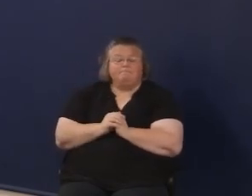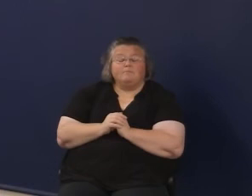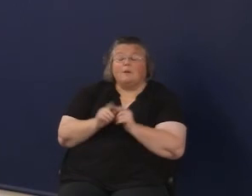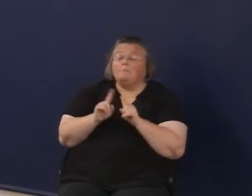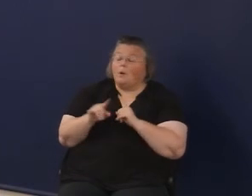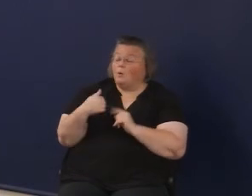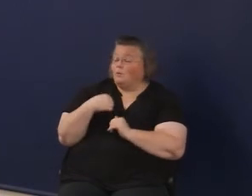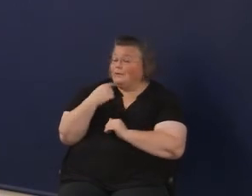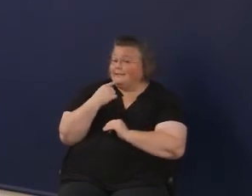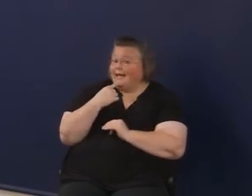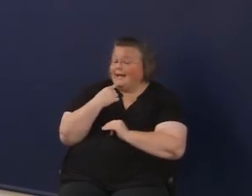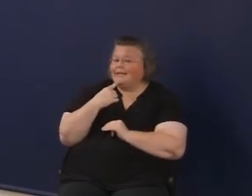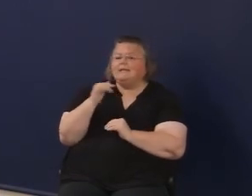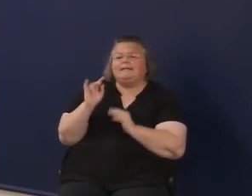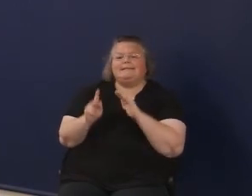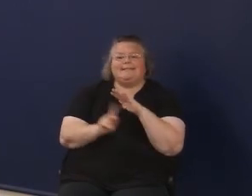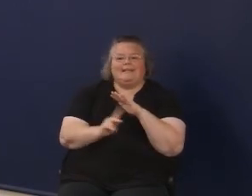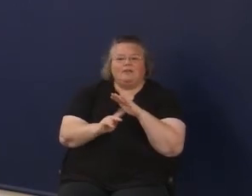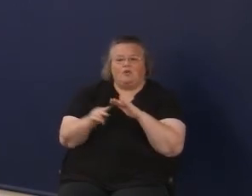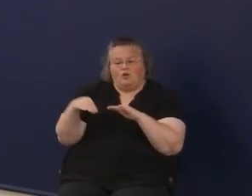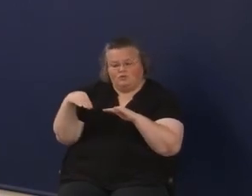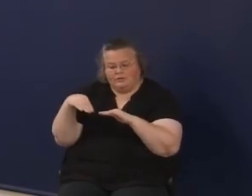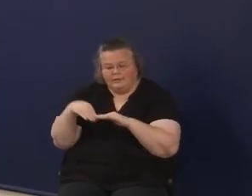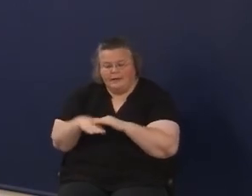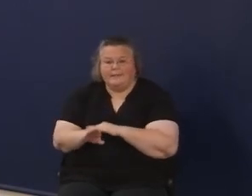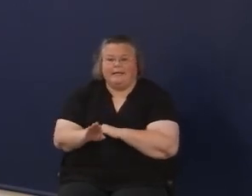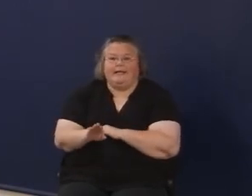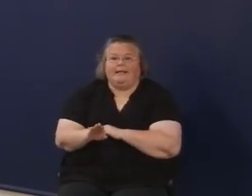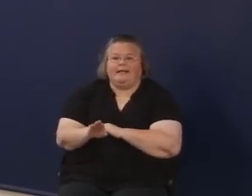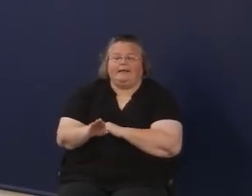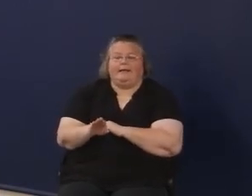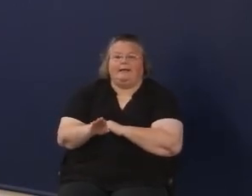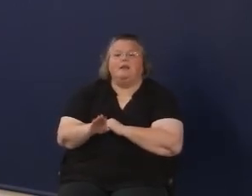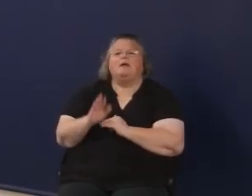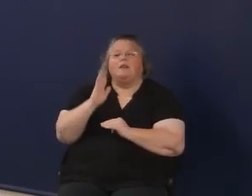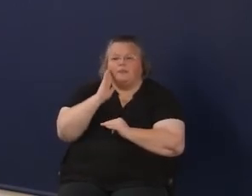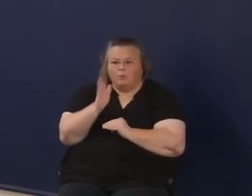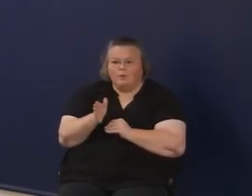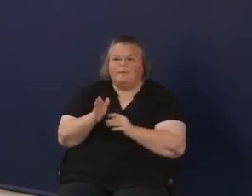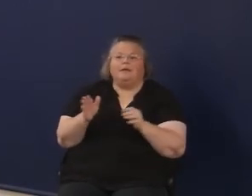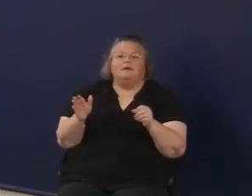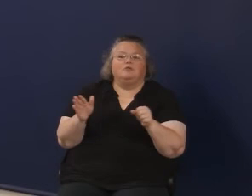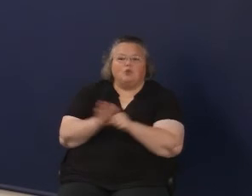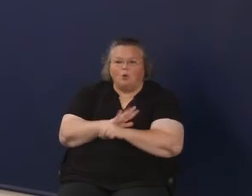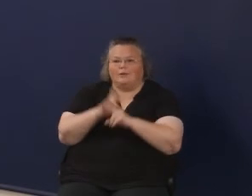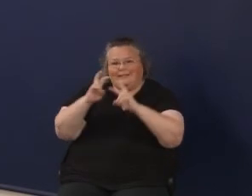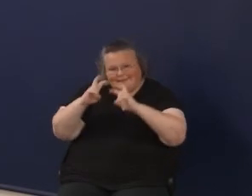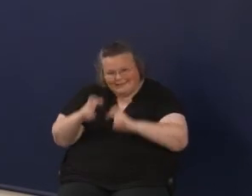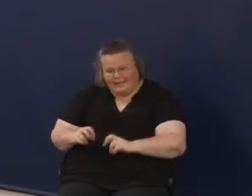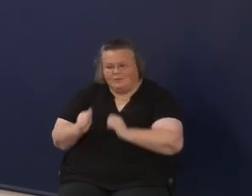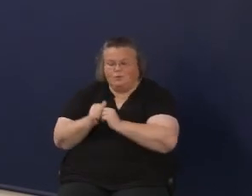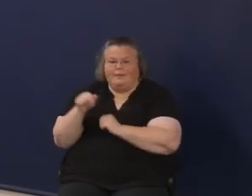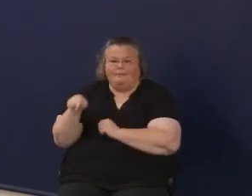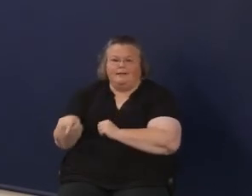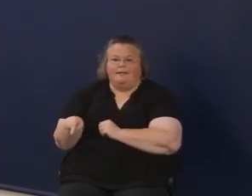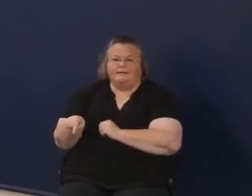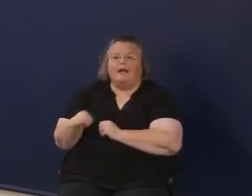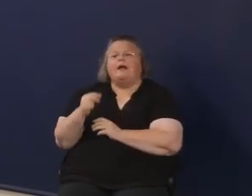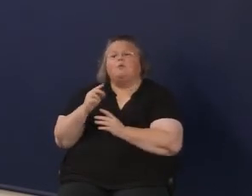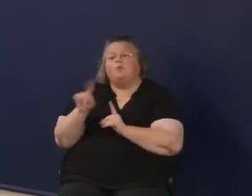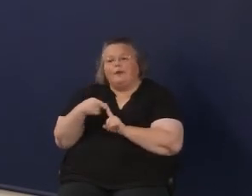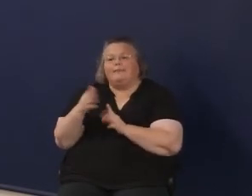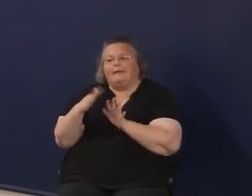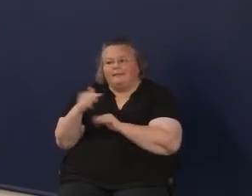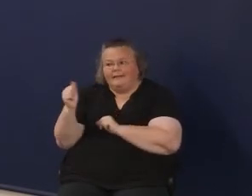time was, it's the kindergartners coming in that's going to be totally assessed at this thing, exiting 12th